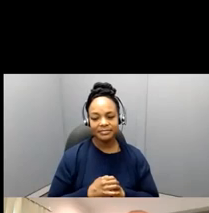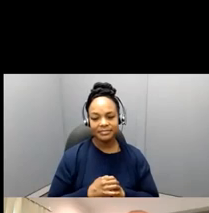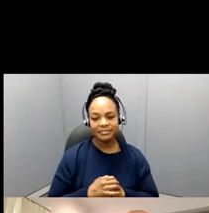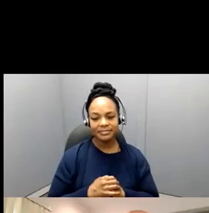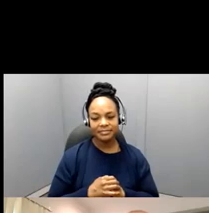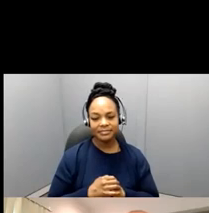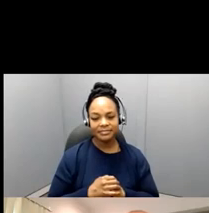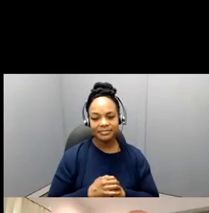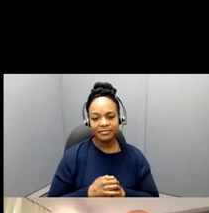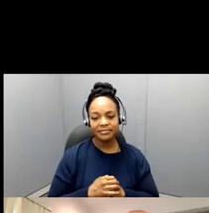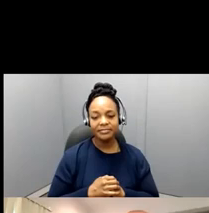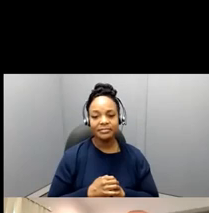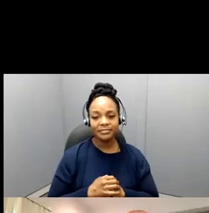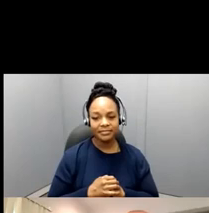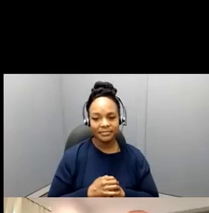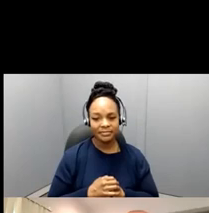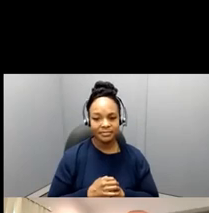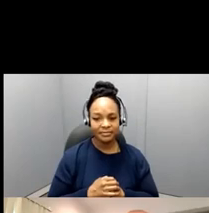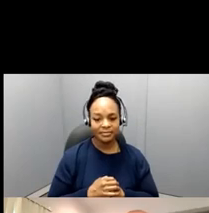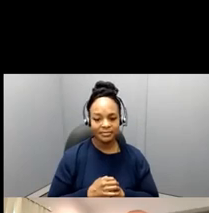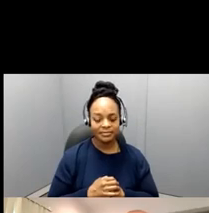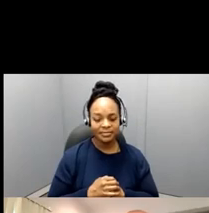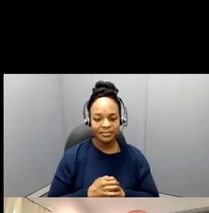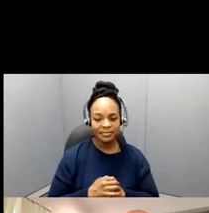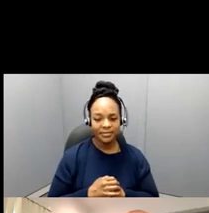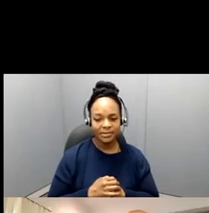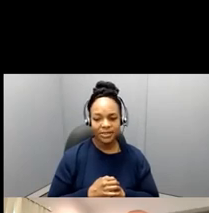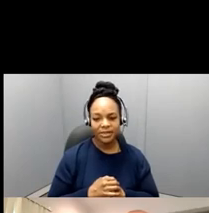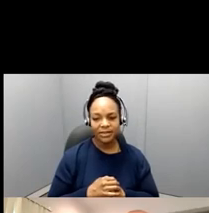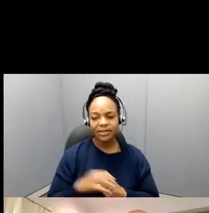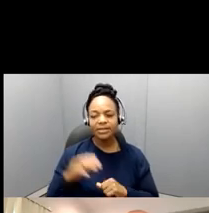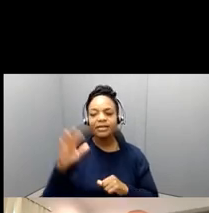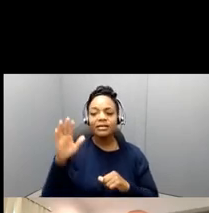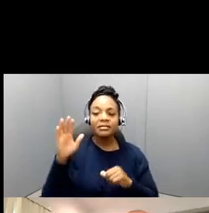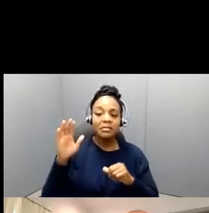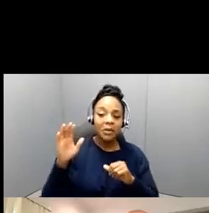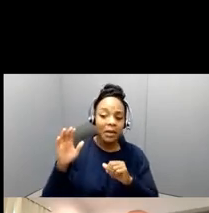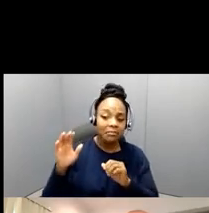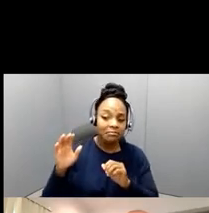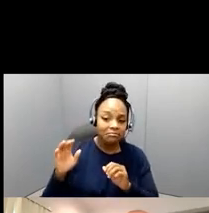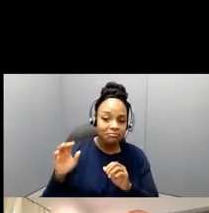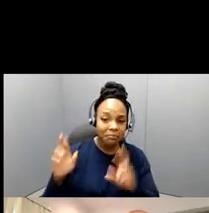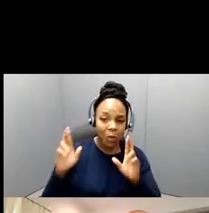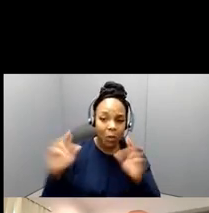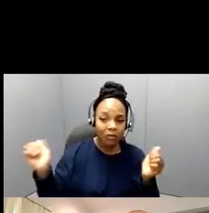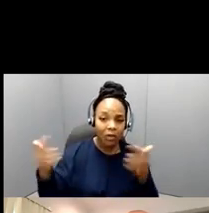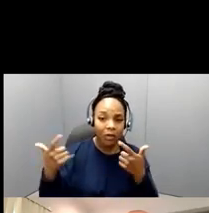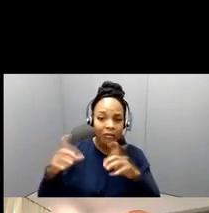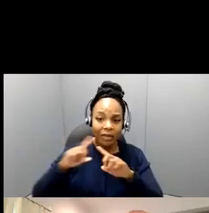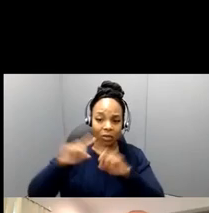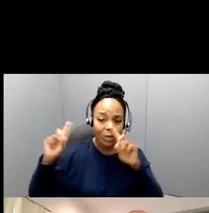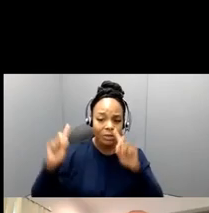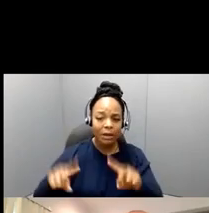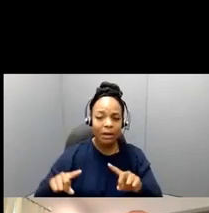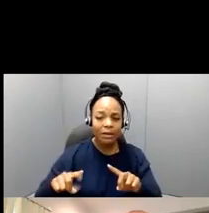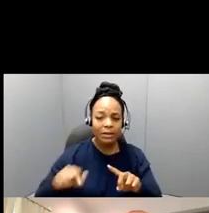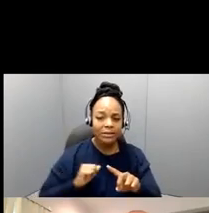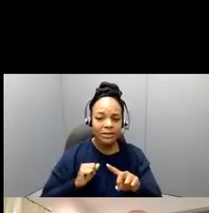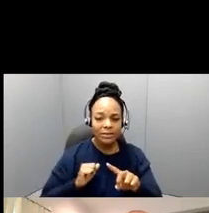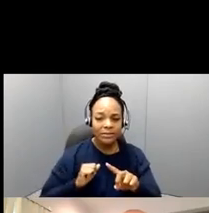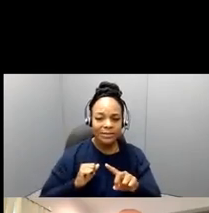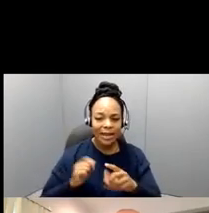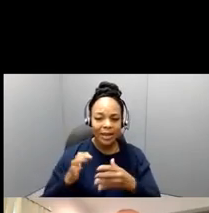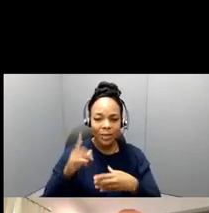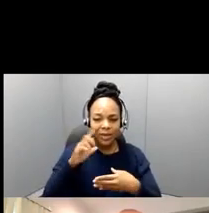All right. I'm hoping everyone's had a moment to respond. Maybe we can sort, we can see the results here from